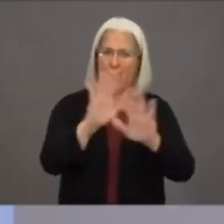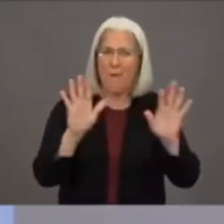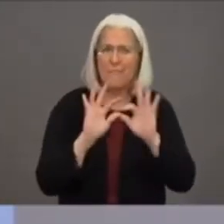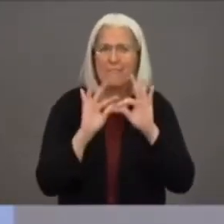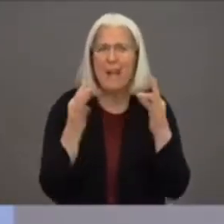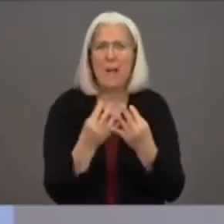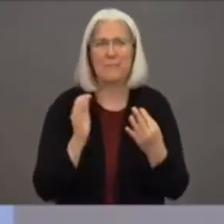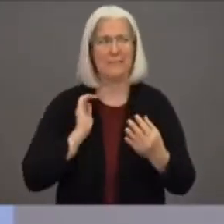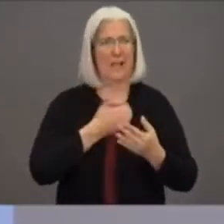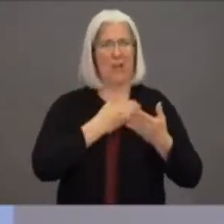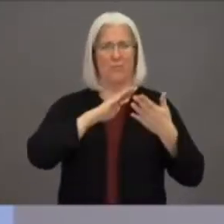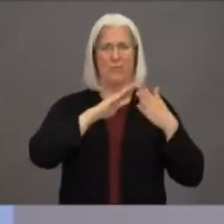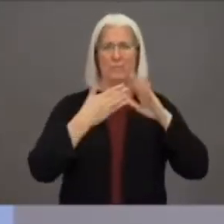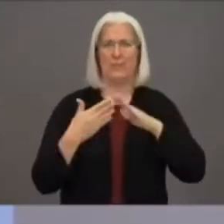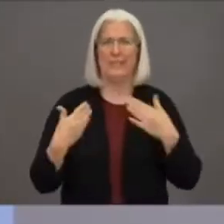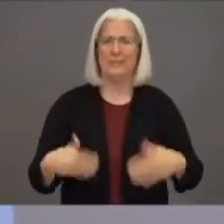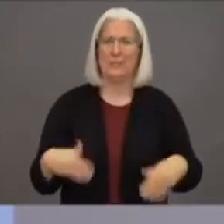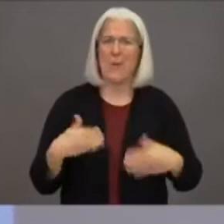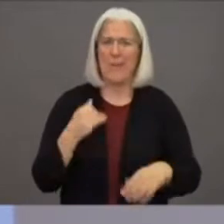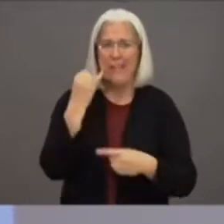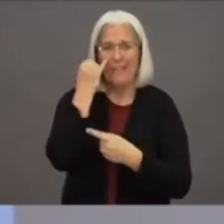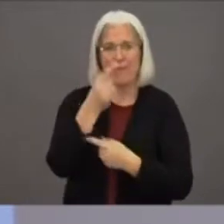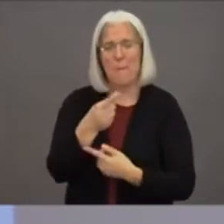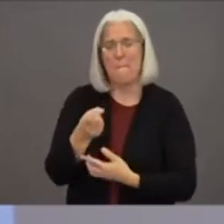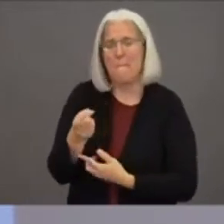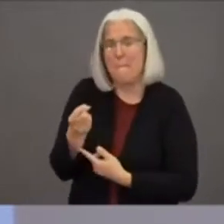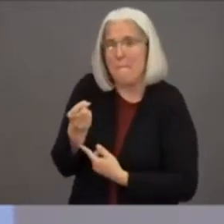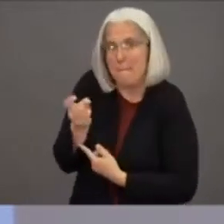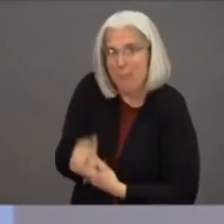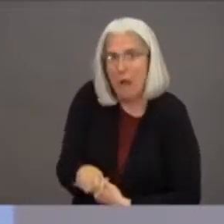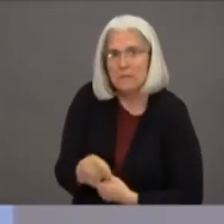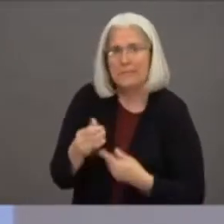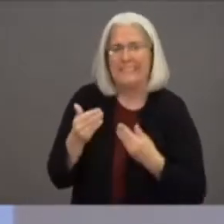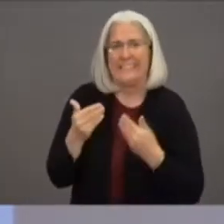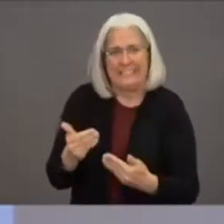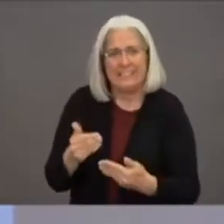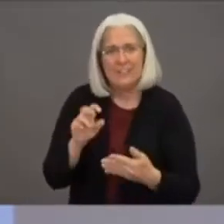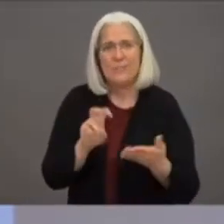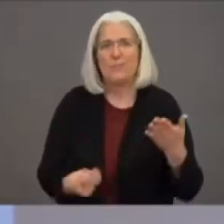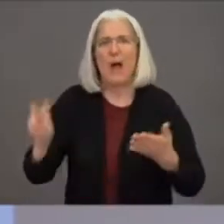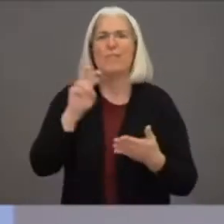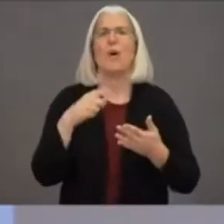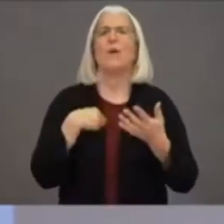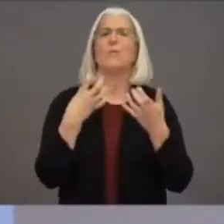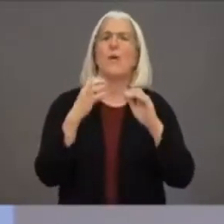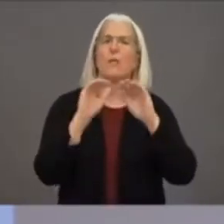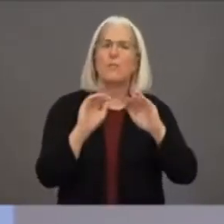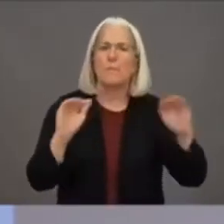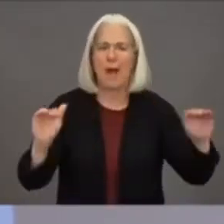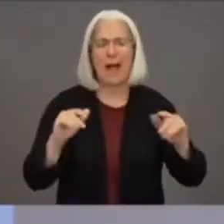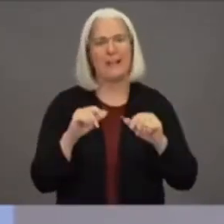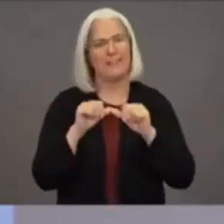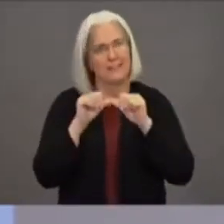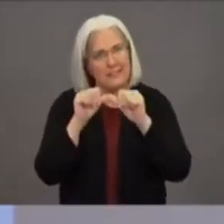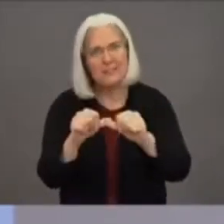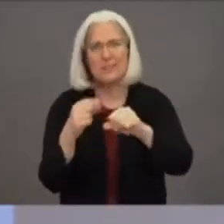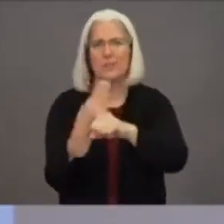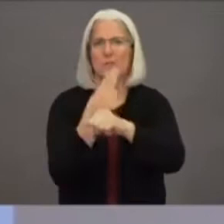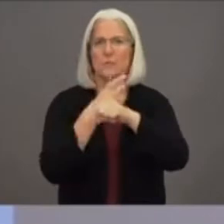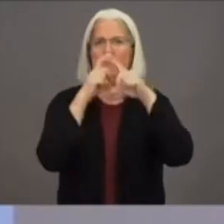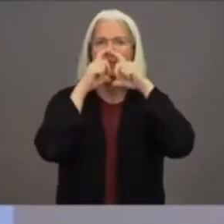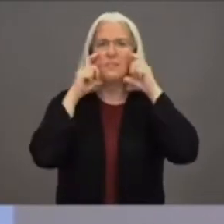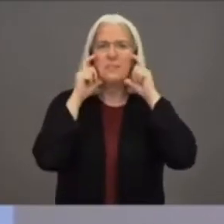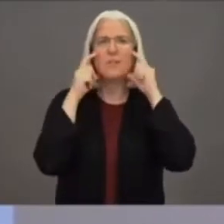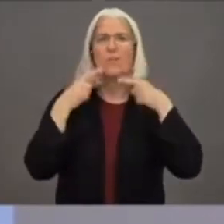if you must, we are reminding you to continue to wear your face covering during your travels, maintain more than